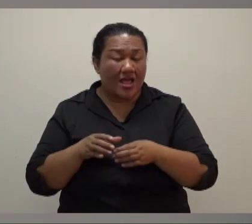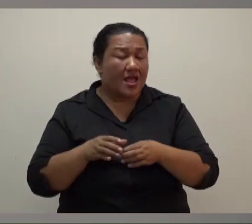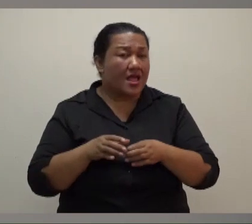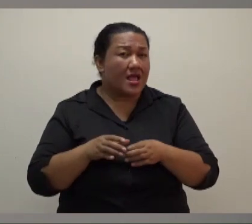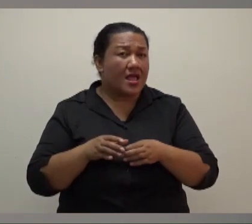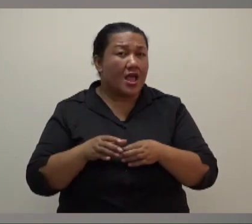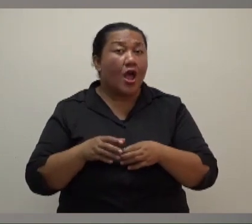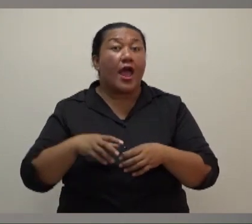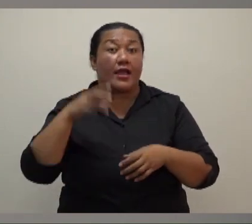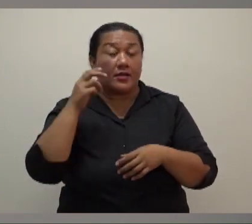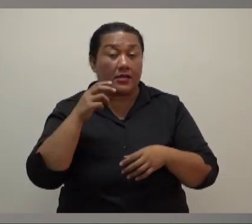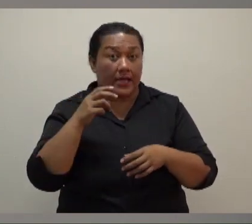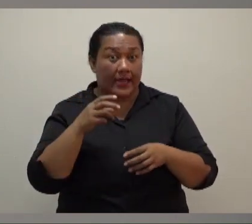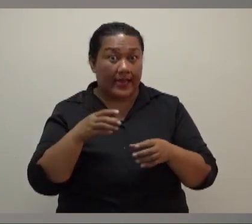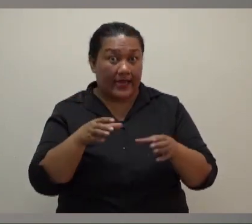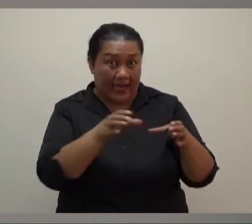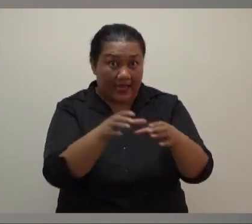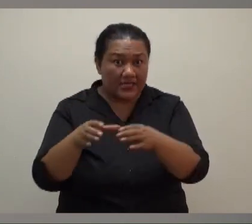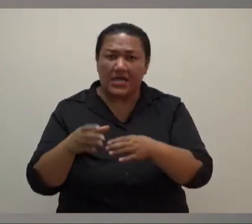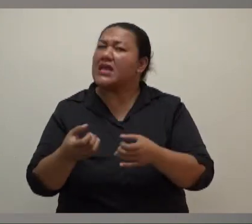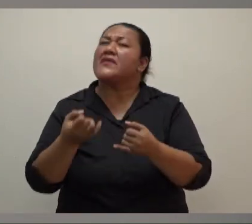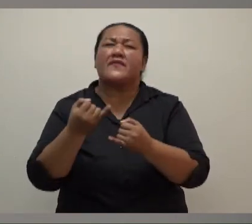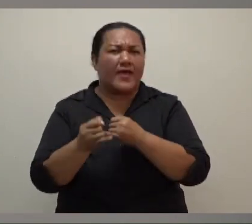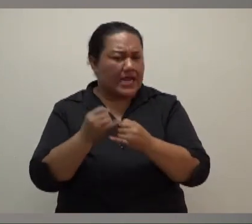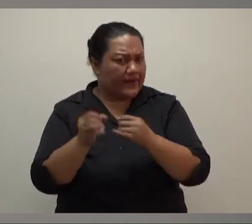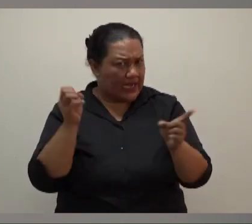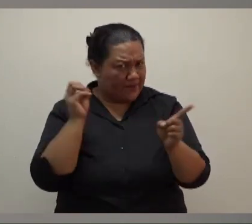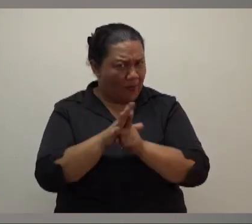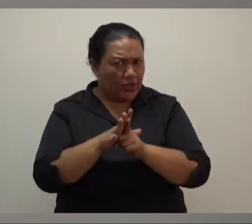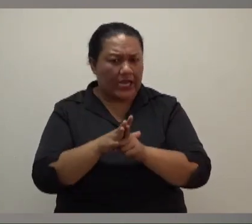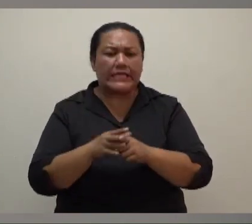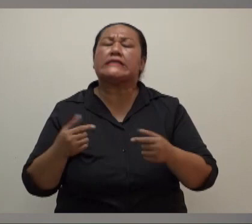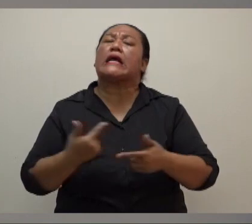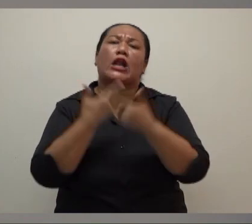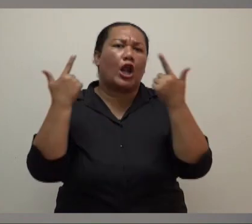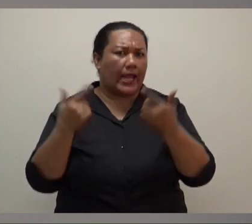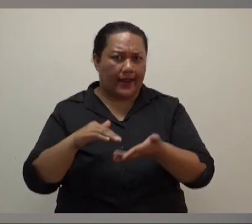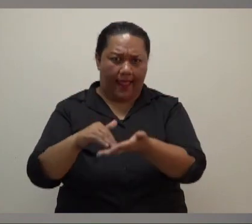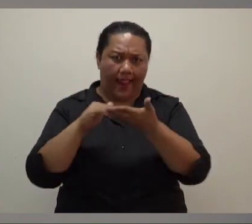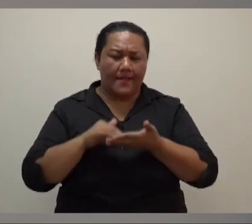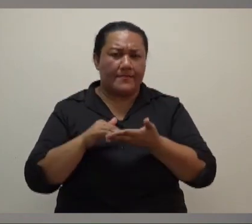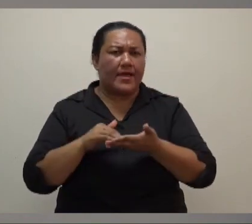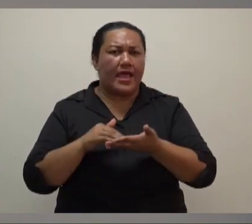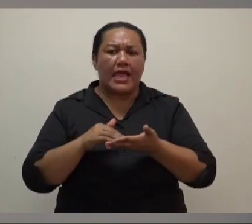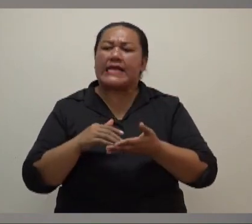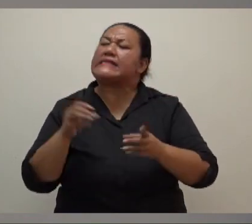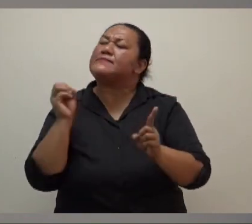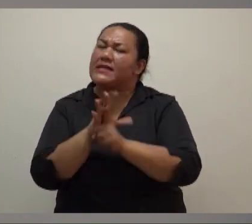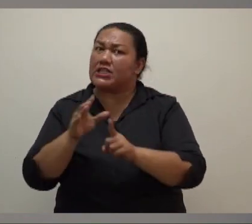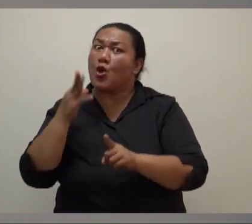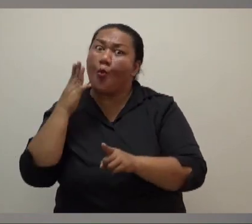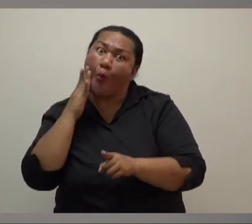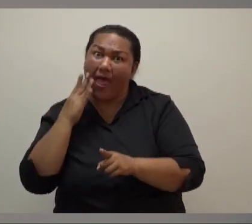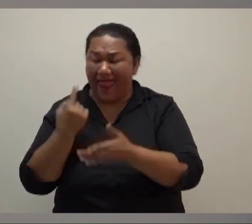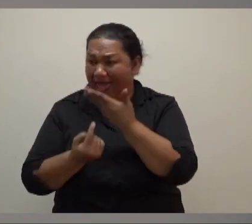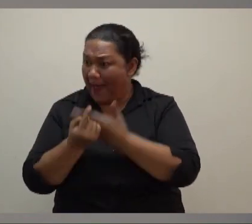through these agencies also, we've seen greater efficiency in the way that we respond to disasters. We're able to engage with the private sector